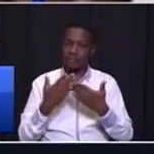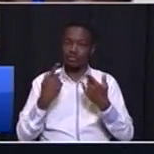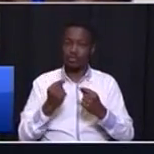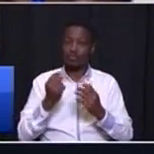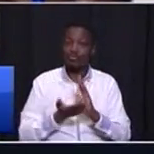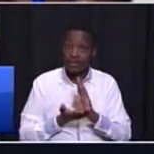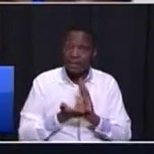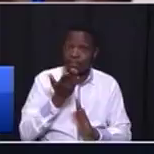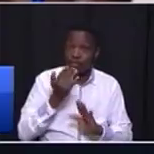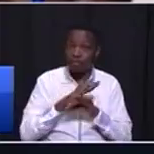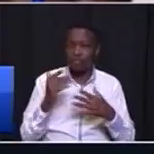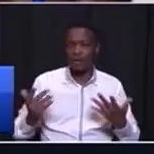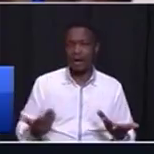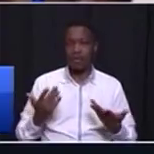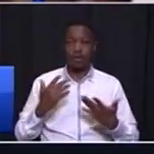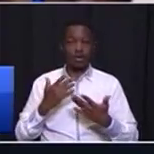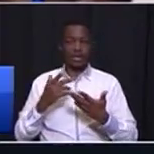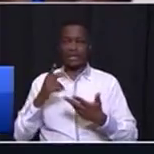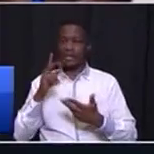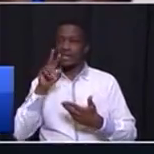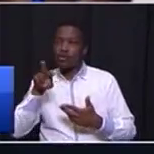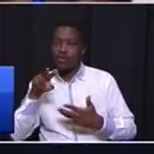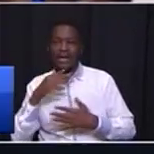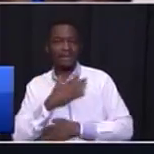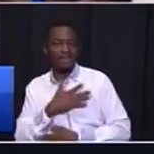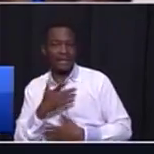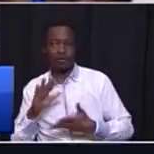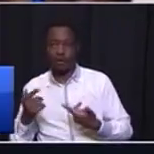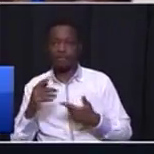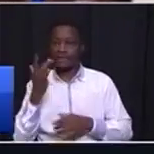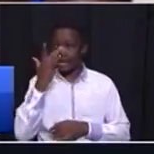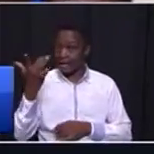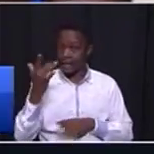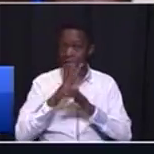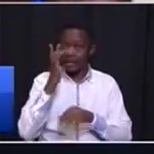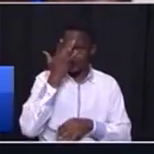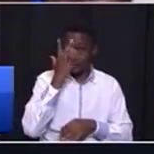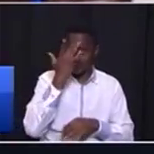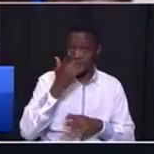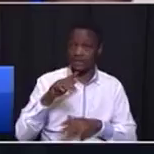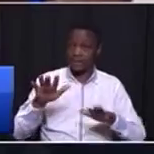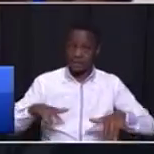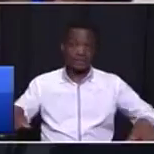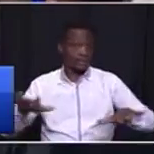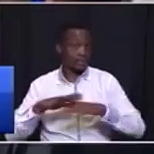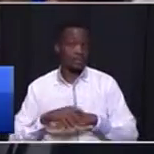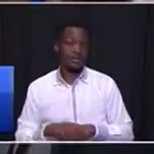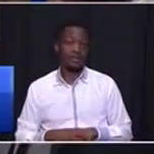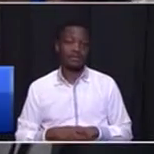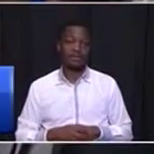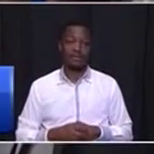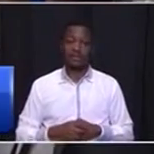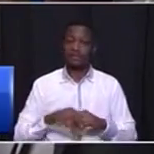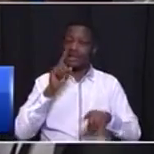improve the look and feel of the erstwhile Indian and colored townships in Kauhtia every key